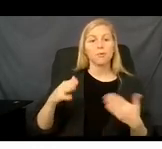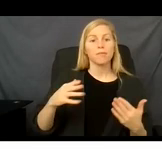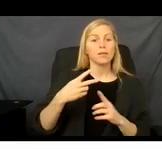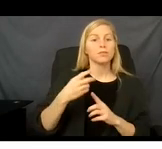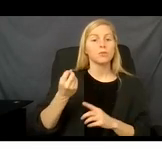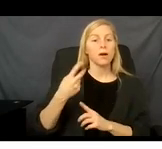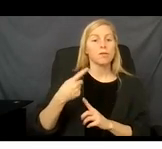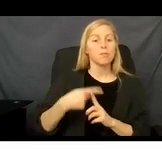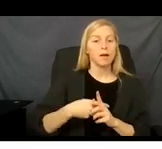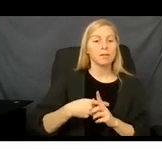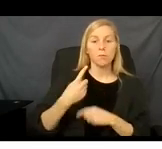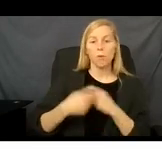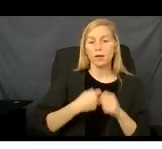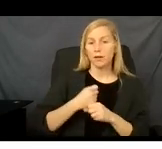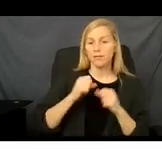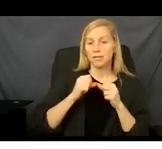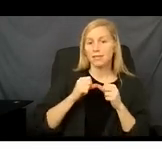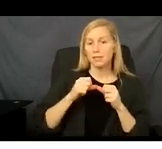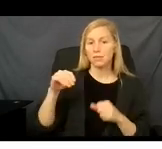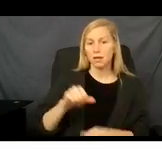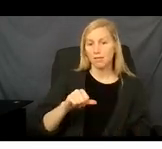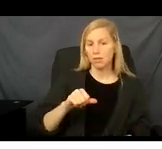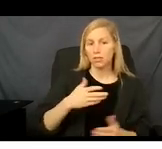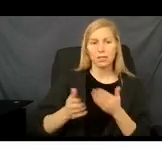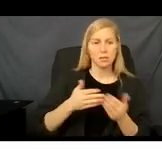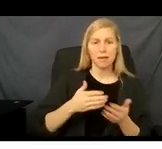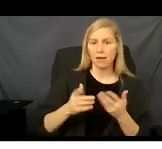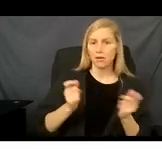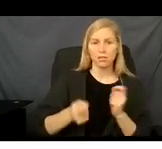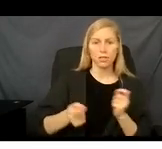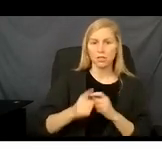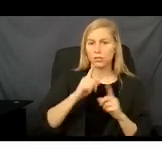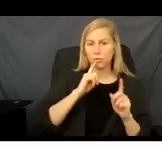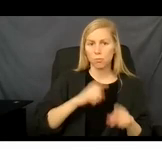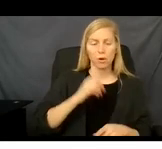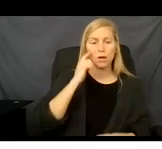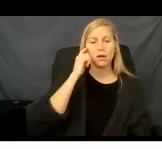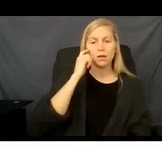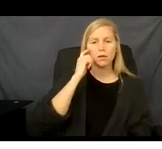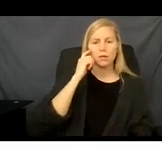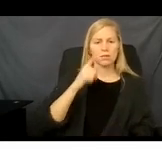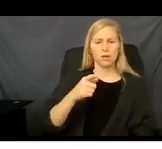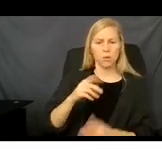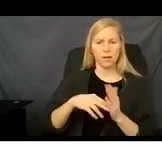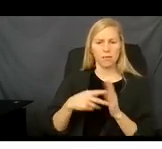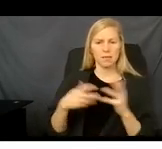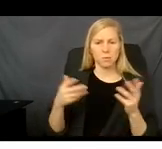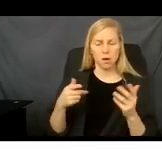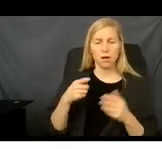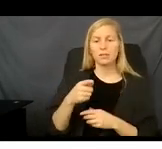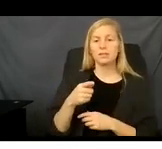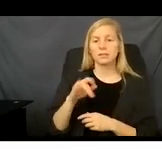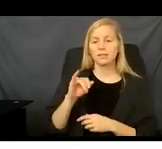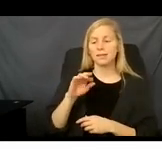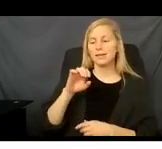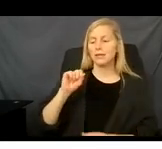coverage, irrespective of changes reported. When we say irrespective of changes reported, we are saying that